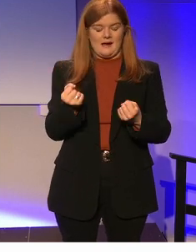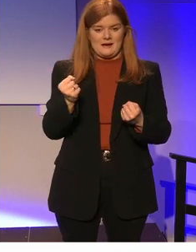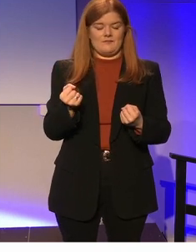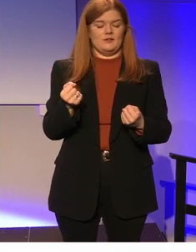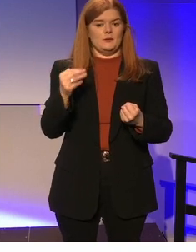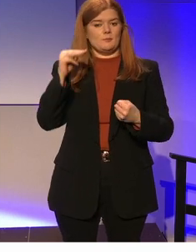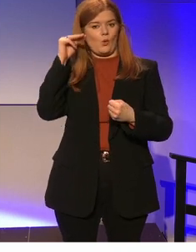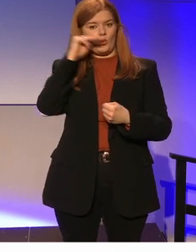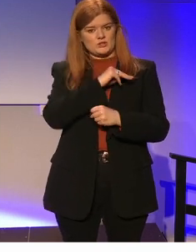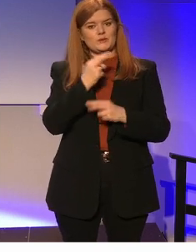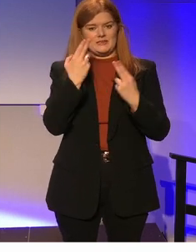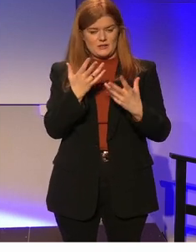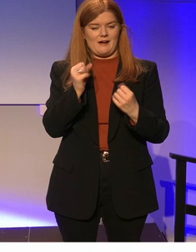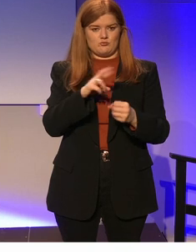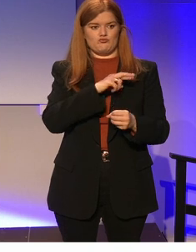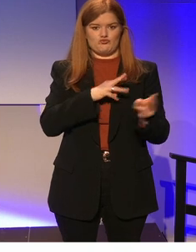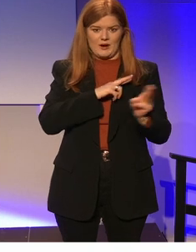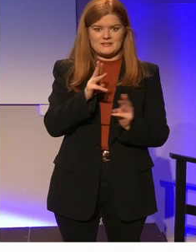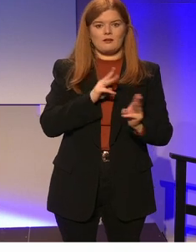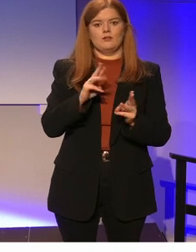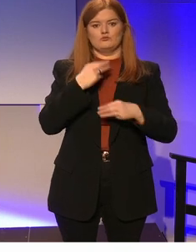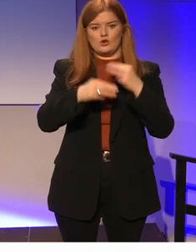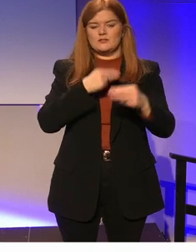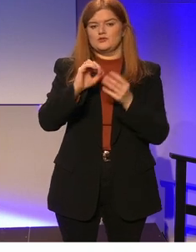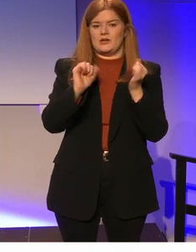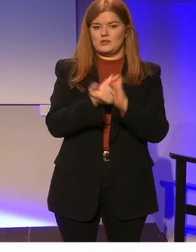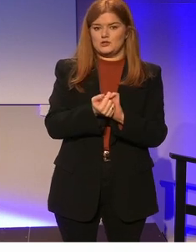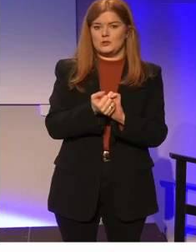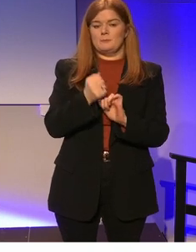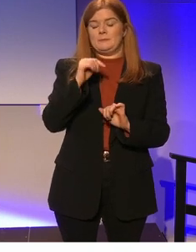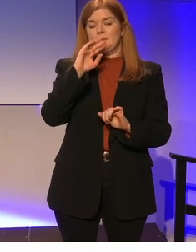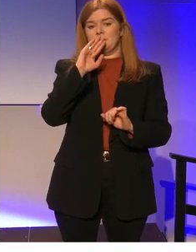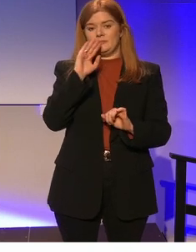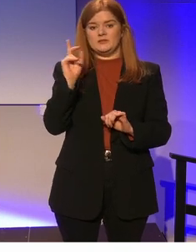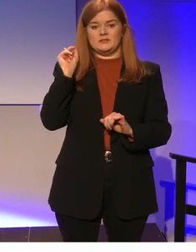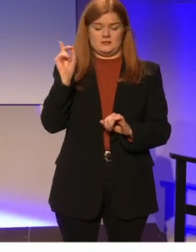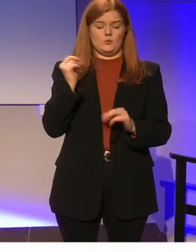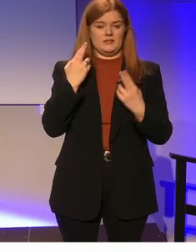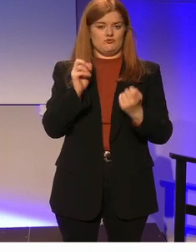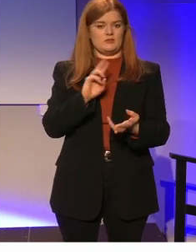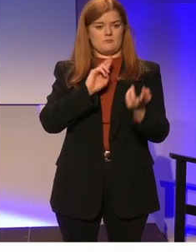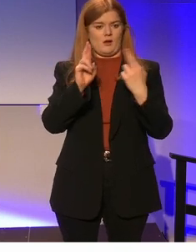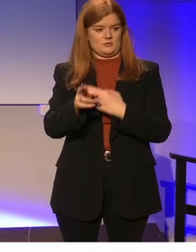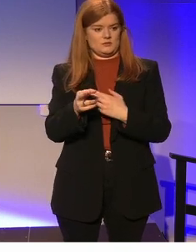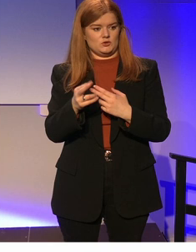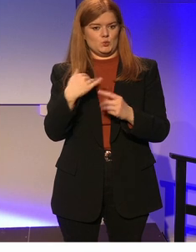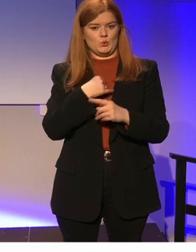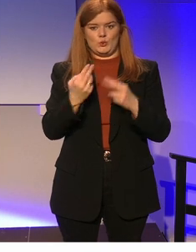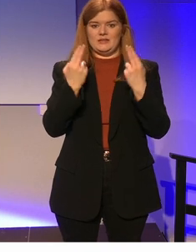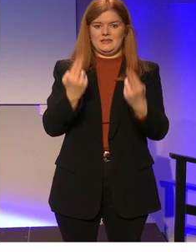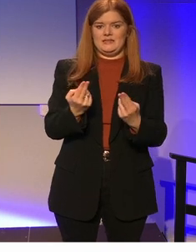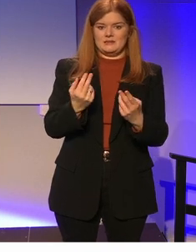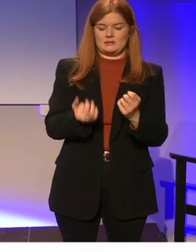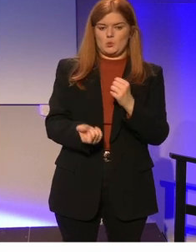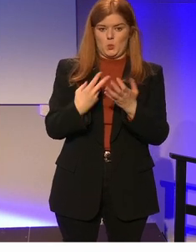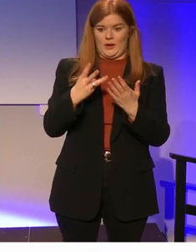proclivity for pragmatic gradualism. In other words, this could, in other words, responding as the need